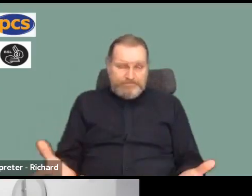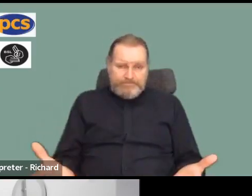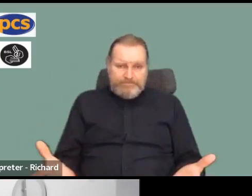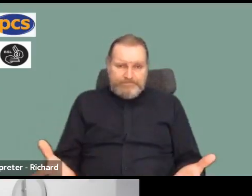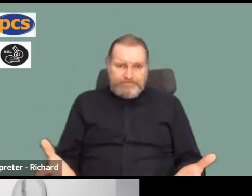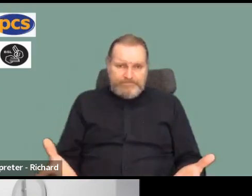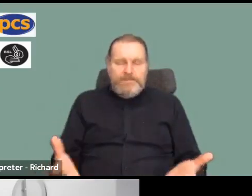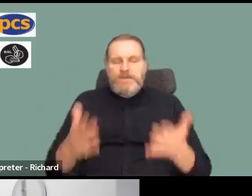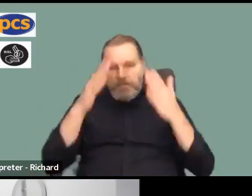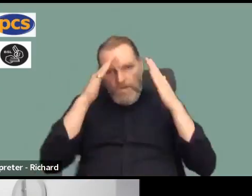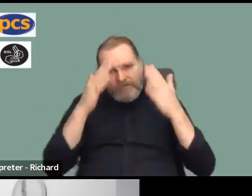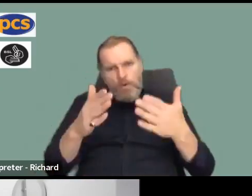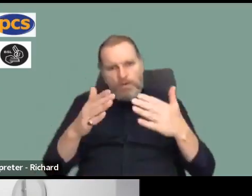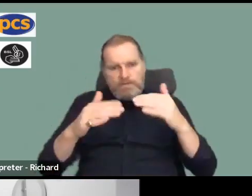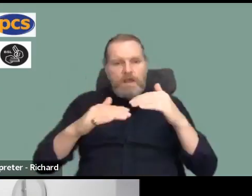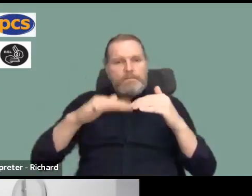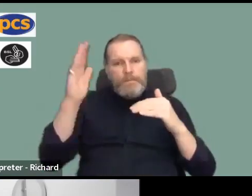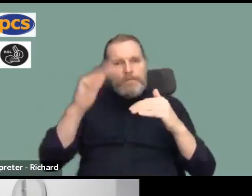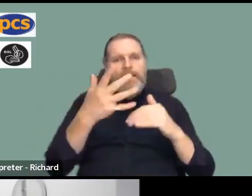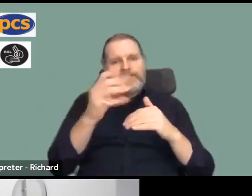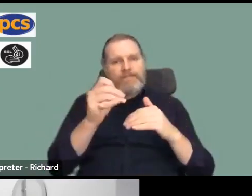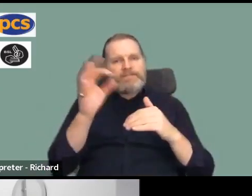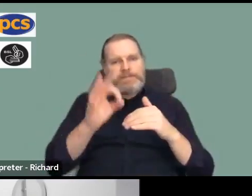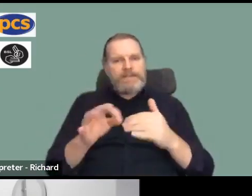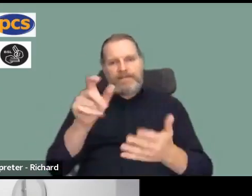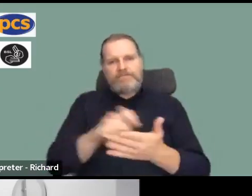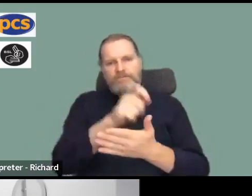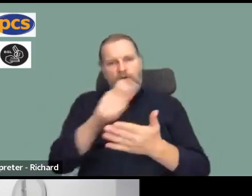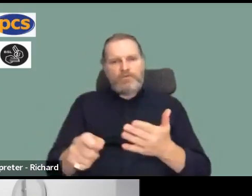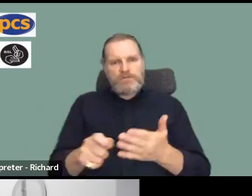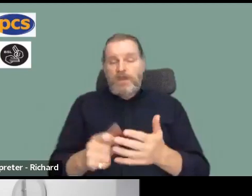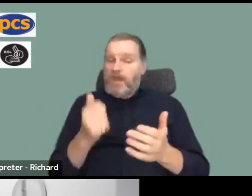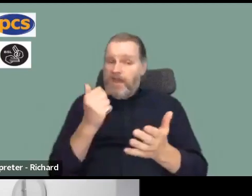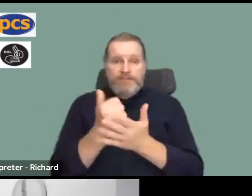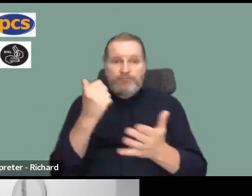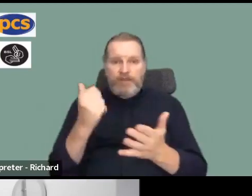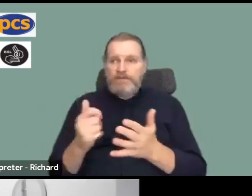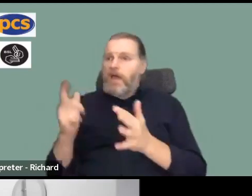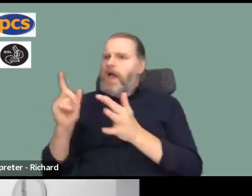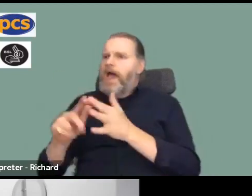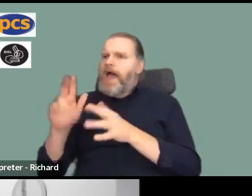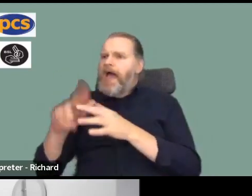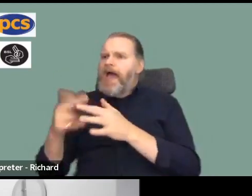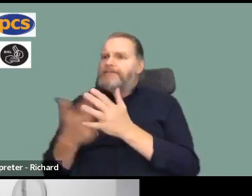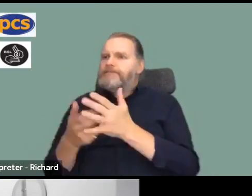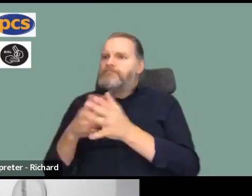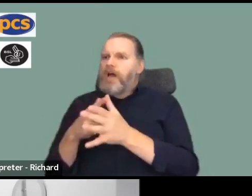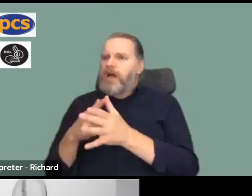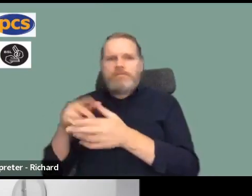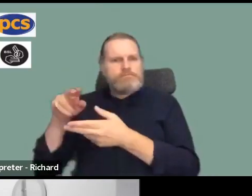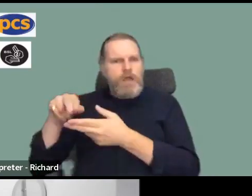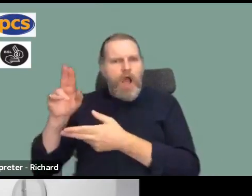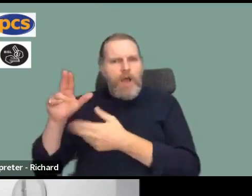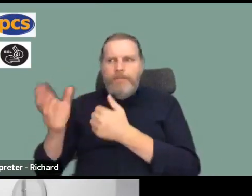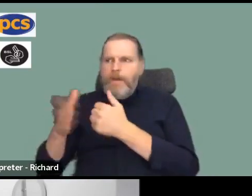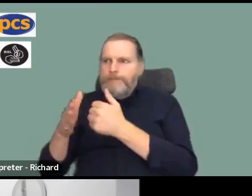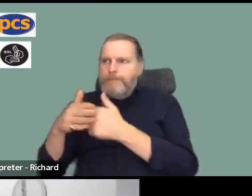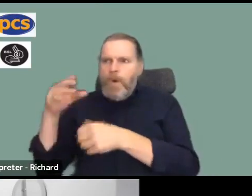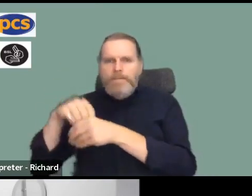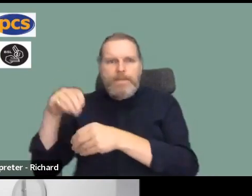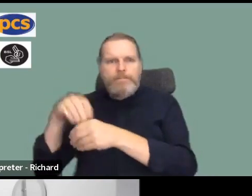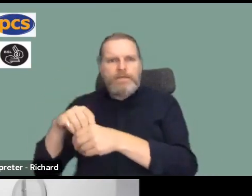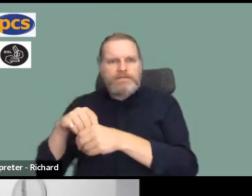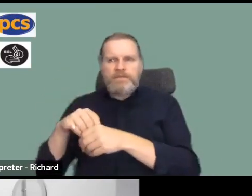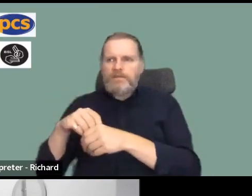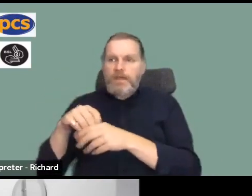our focus really needs to be. So it's great to hear about EFRA if membership is at 14% we're averaging 20% attendance and